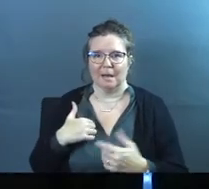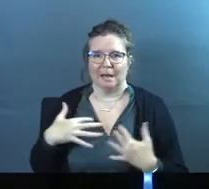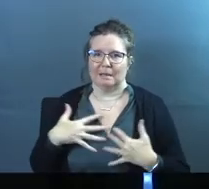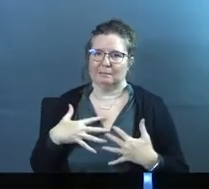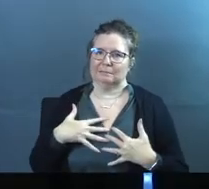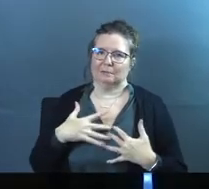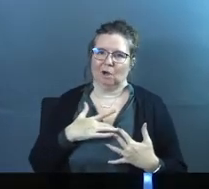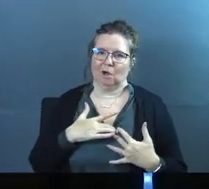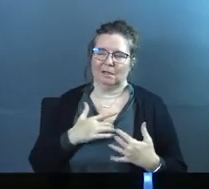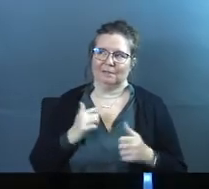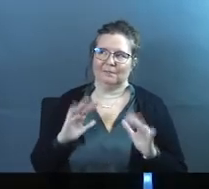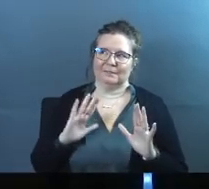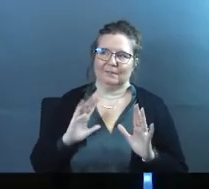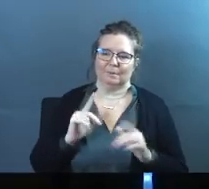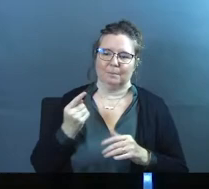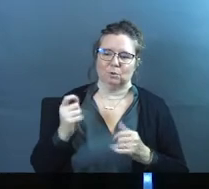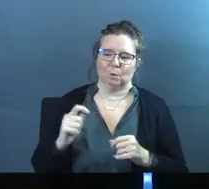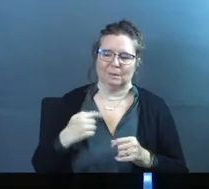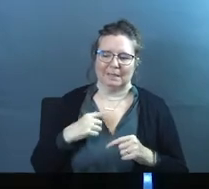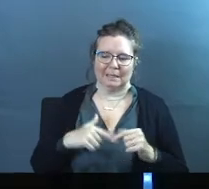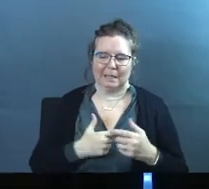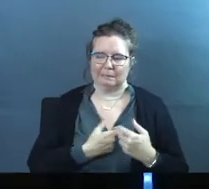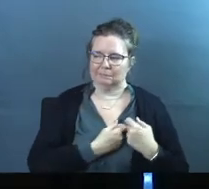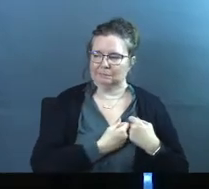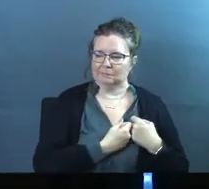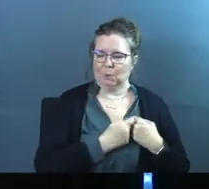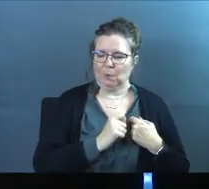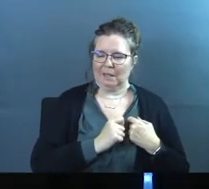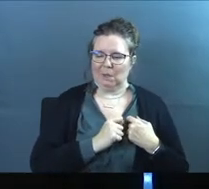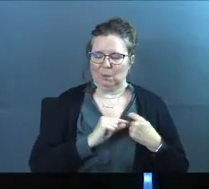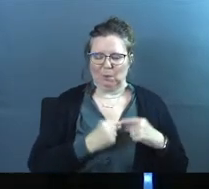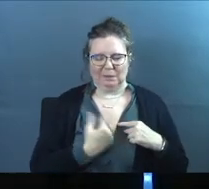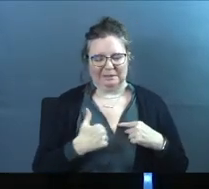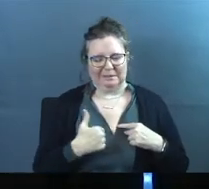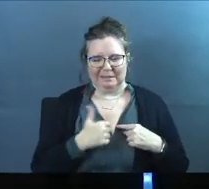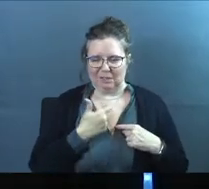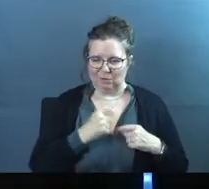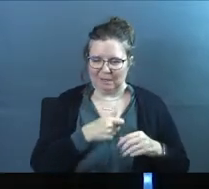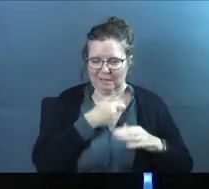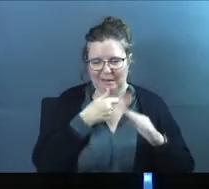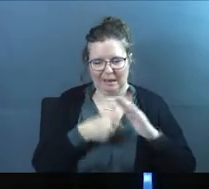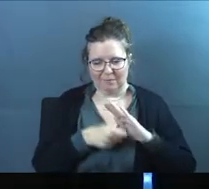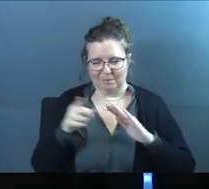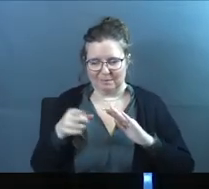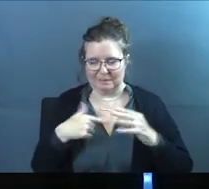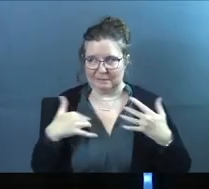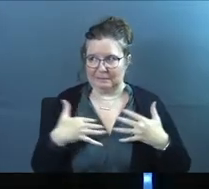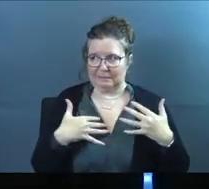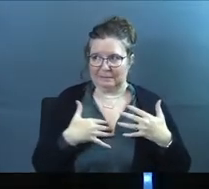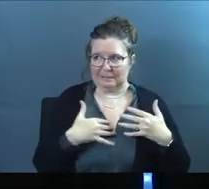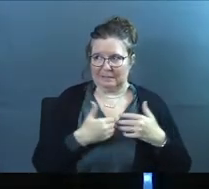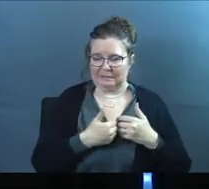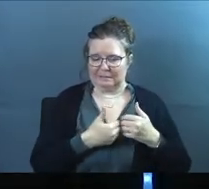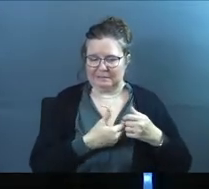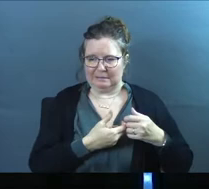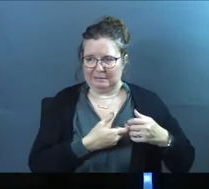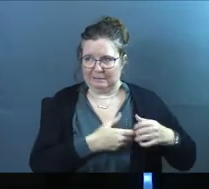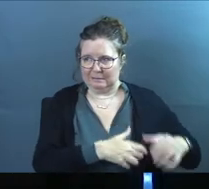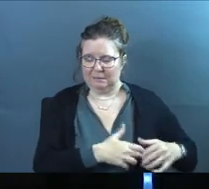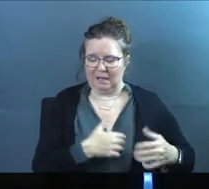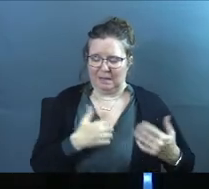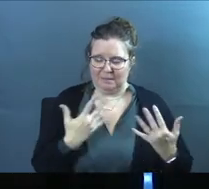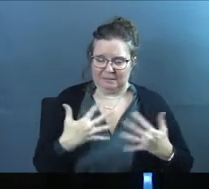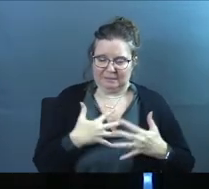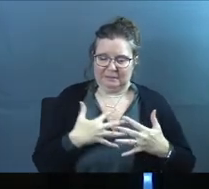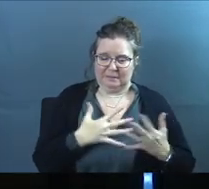heart fears to give up its toys. I cannot part with them without inward bleeding, and I do not try to hide from thee the terror of the parting. I come